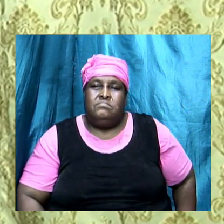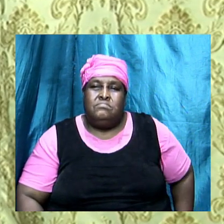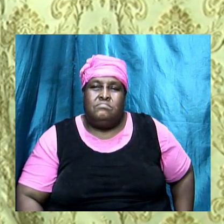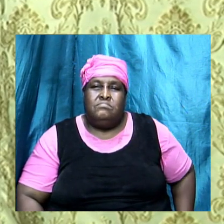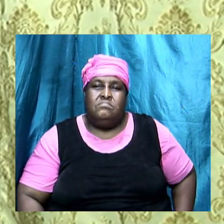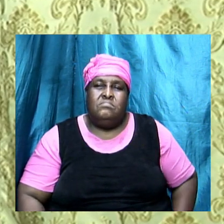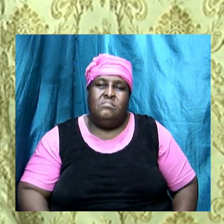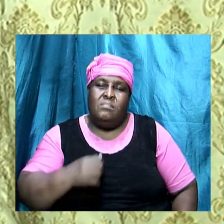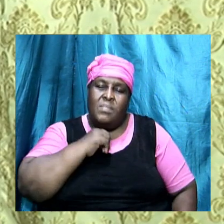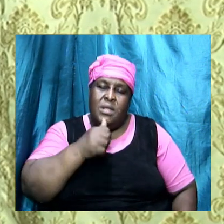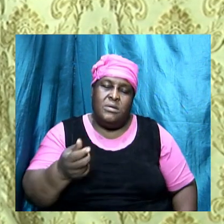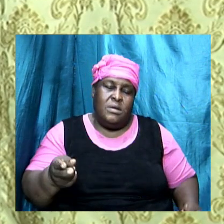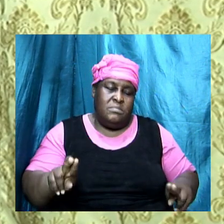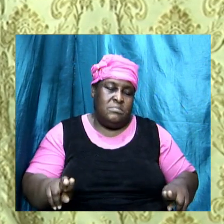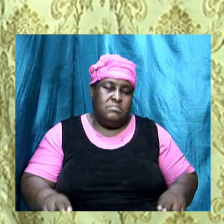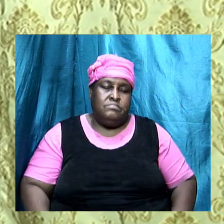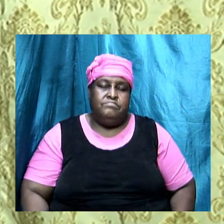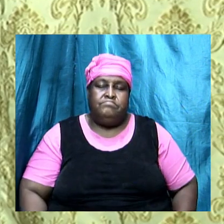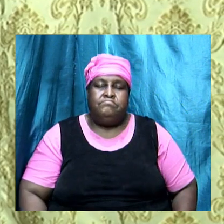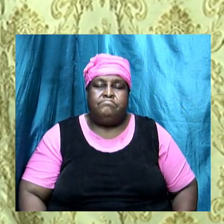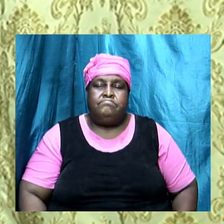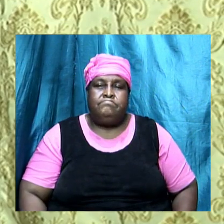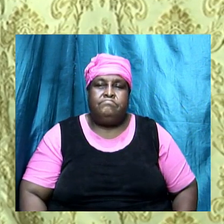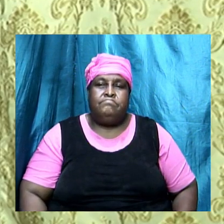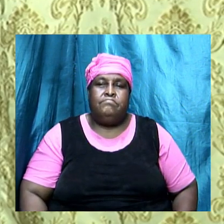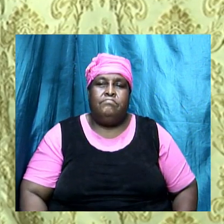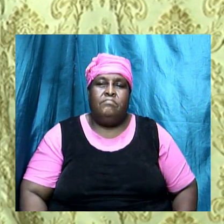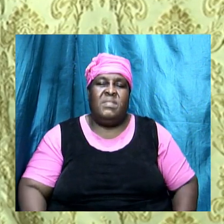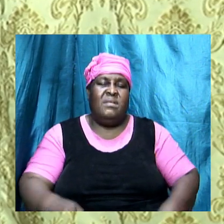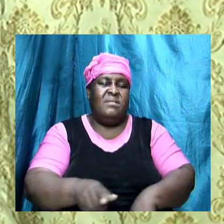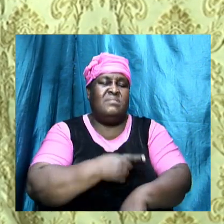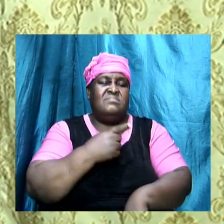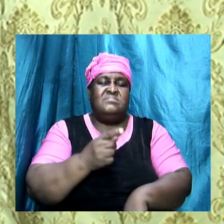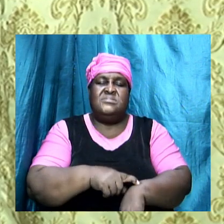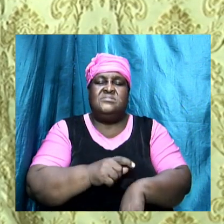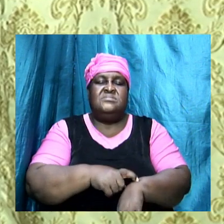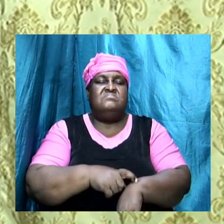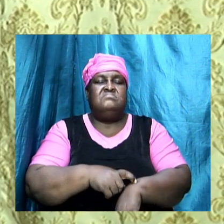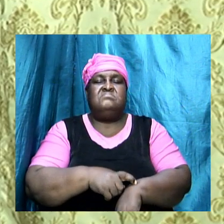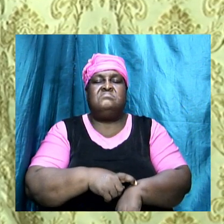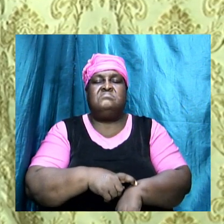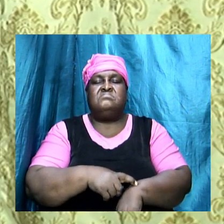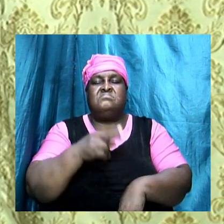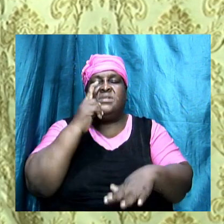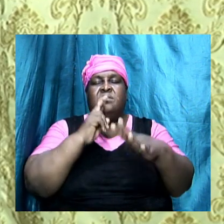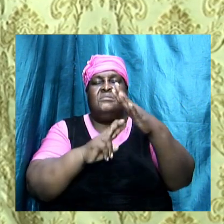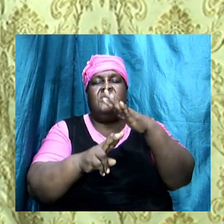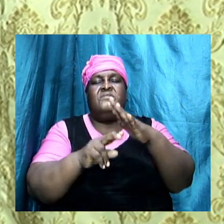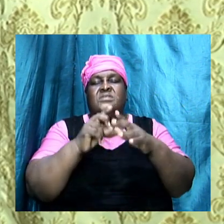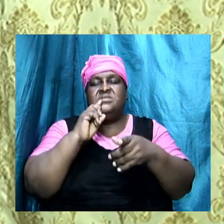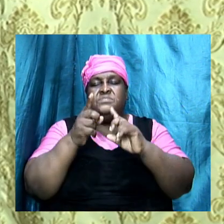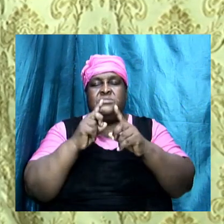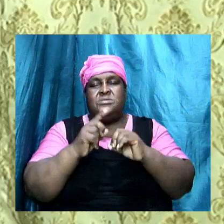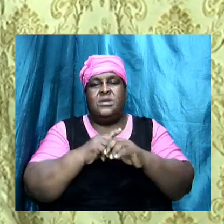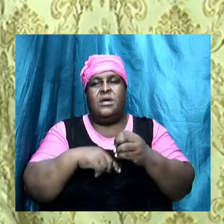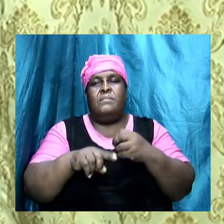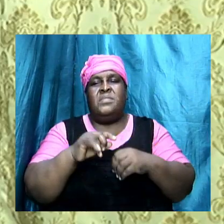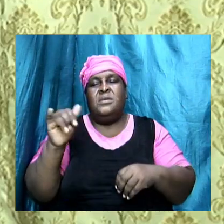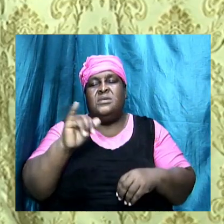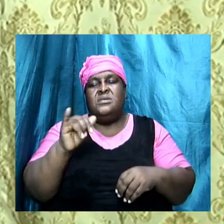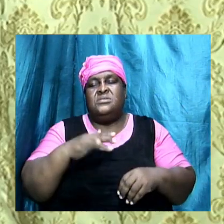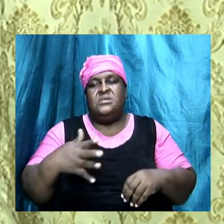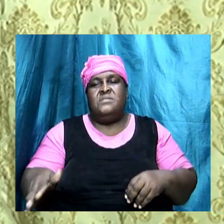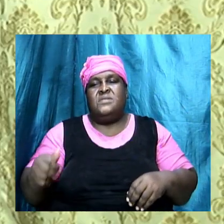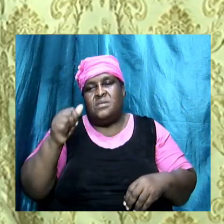just not going to happen and it's from long time the prophet talk about this that the same thing that